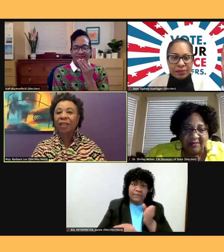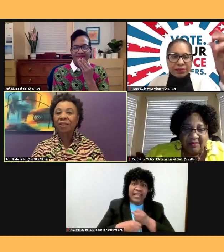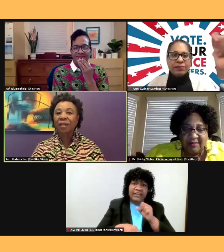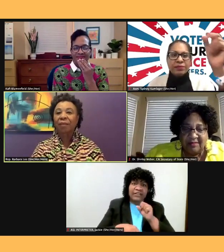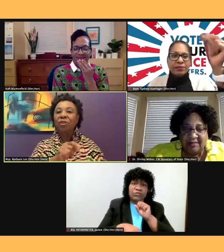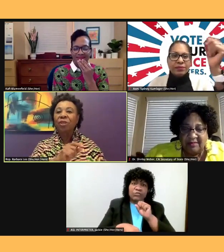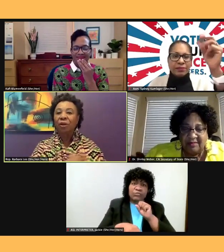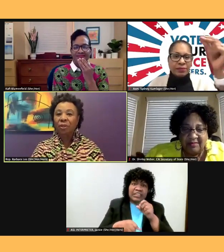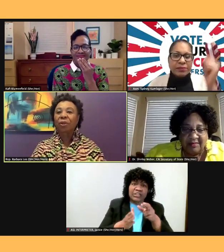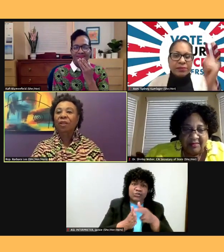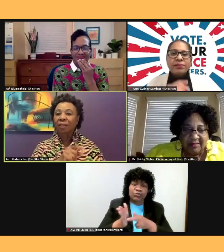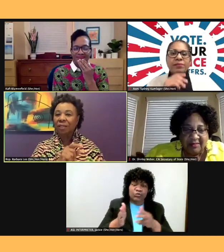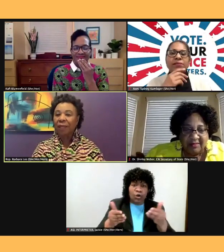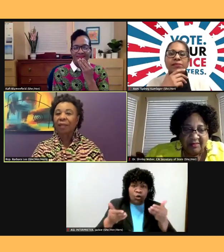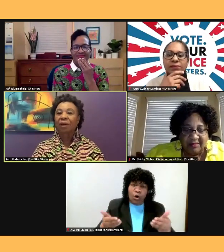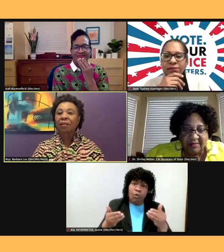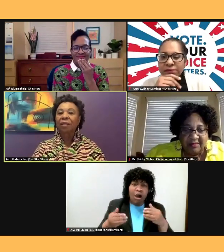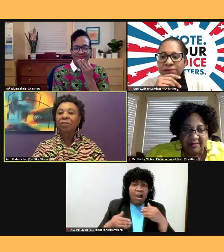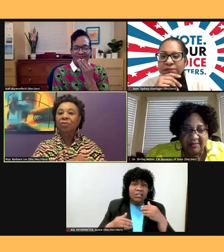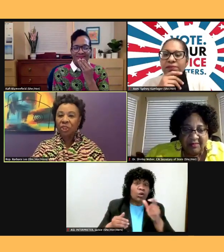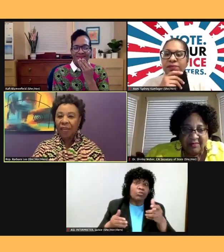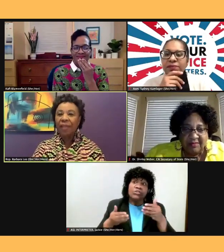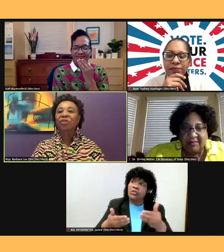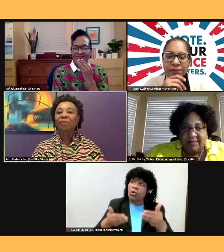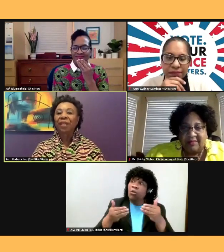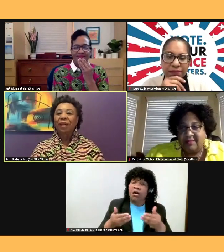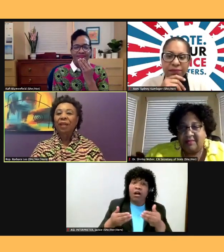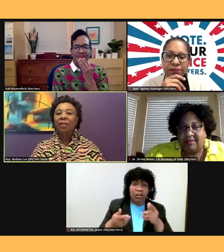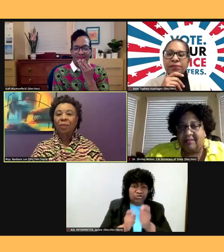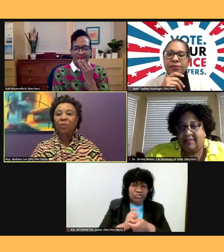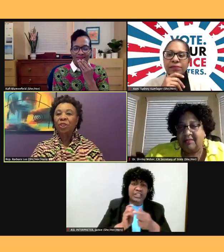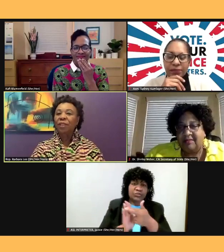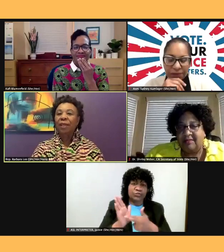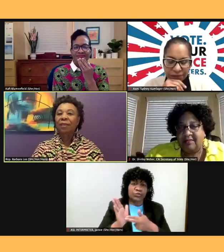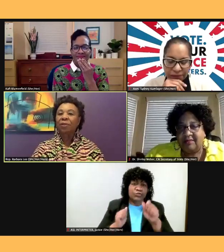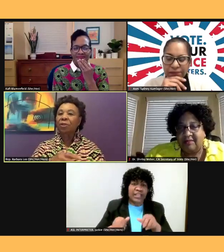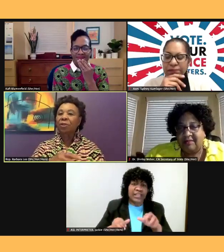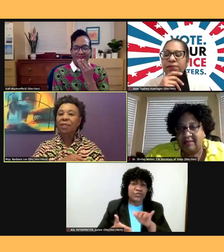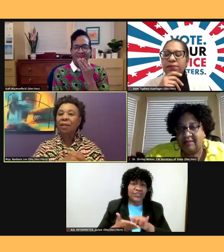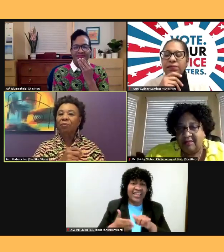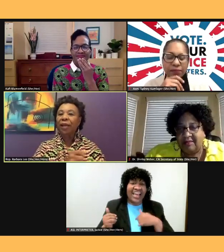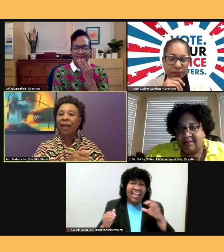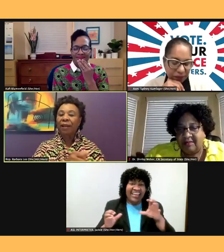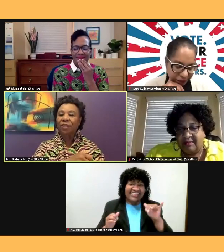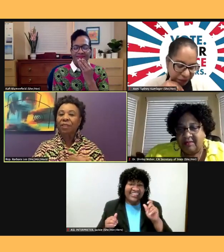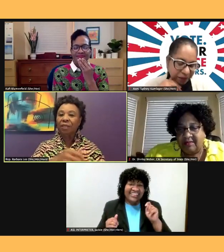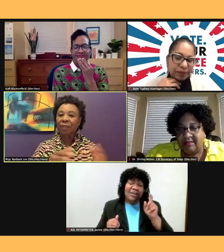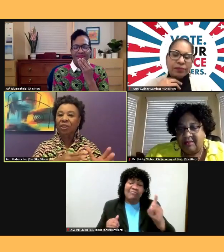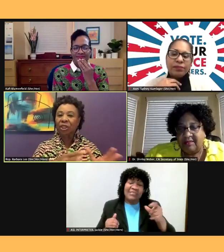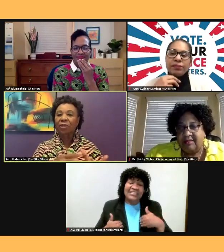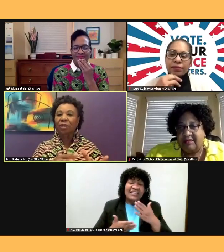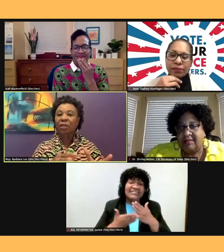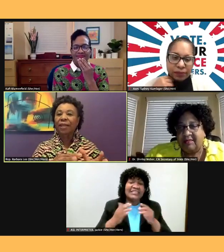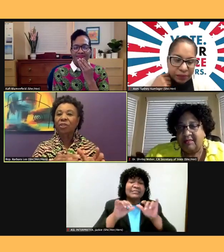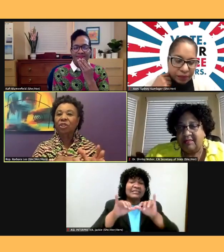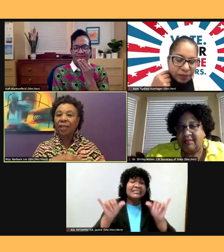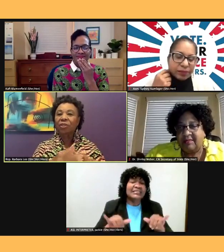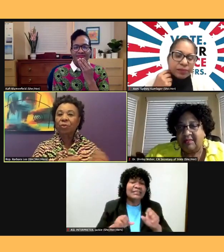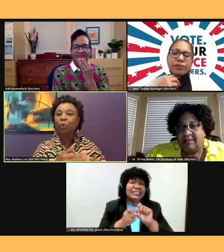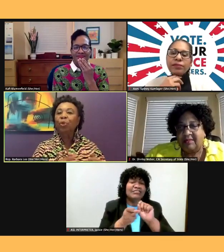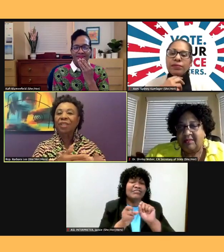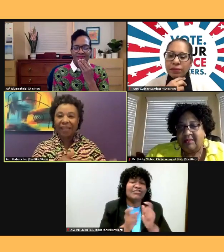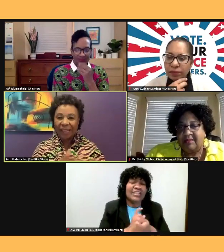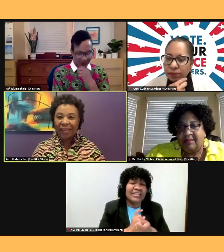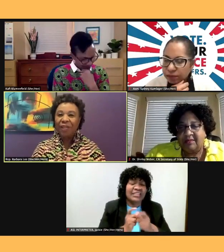Don't go along to get along. Change them. And that's what she did. You know, she said, we got to have systemic change and got to change the rules of the game.